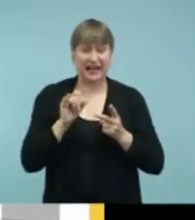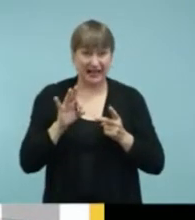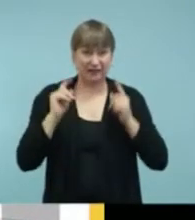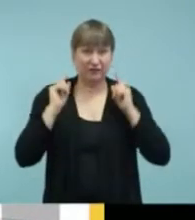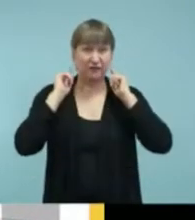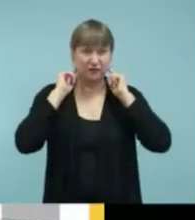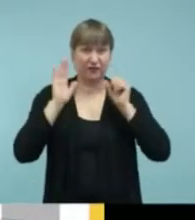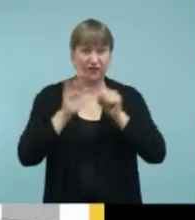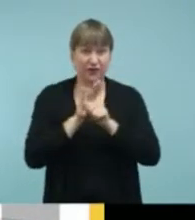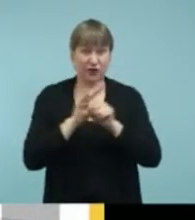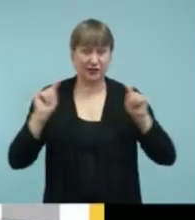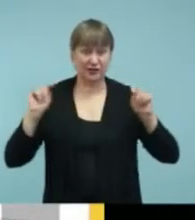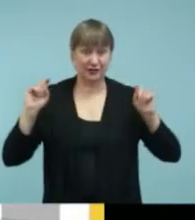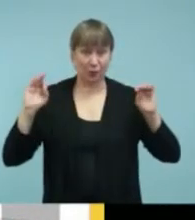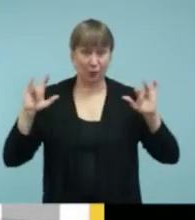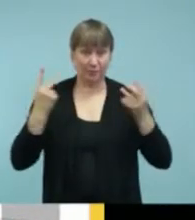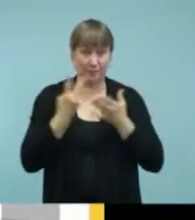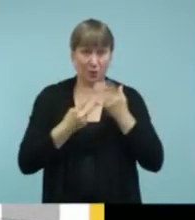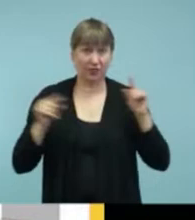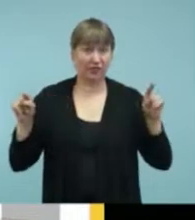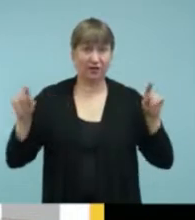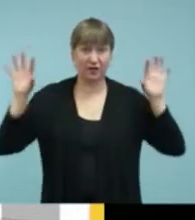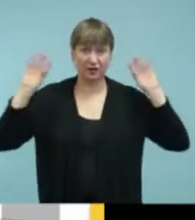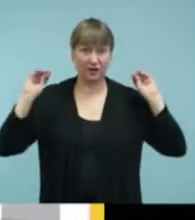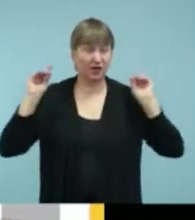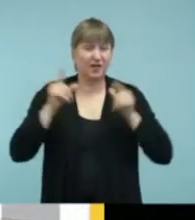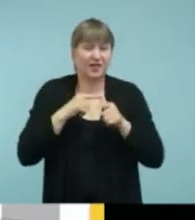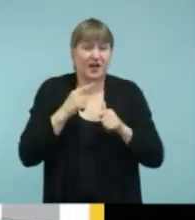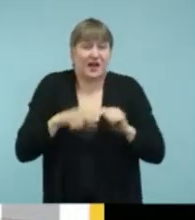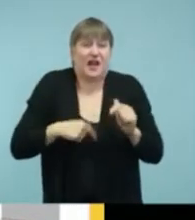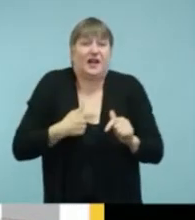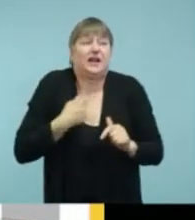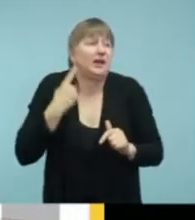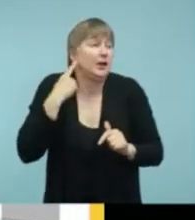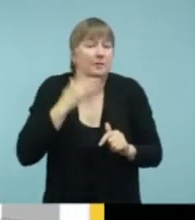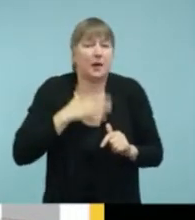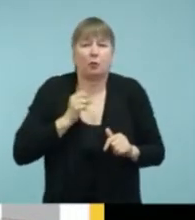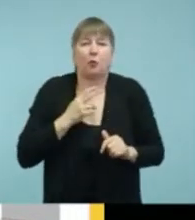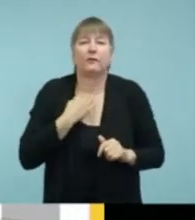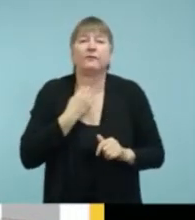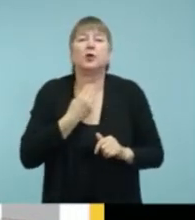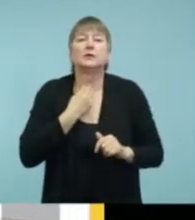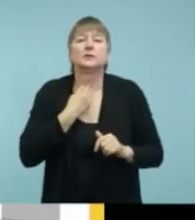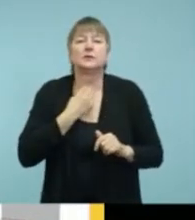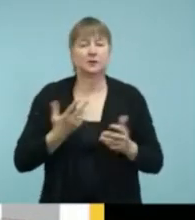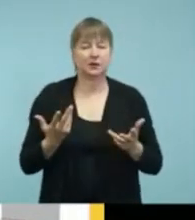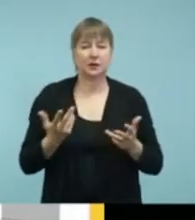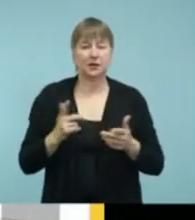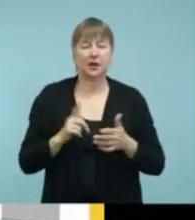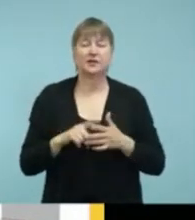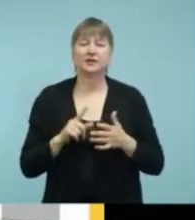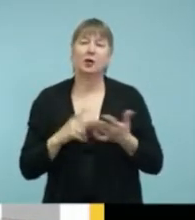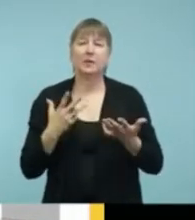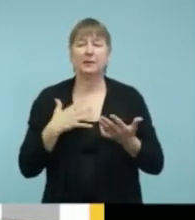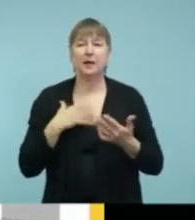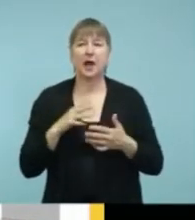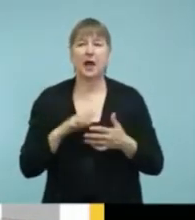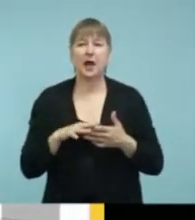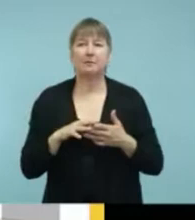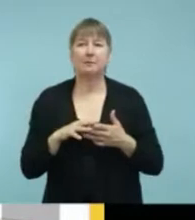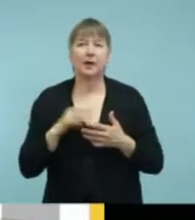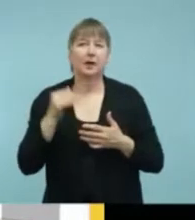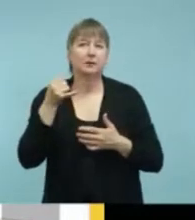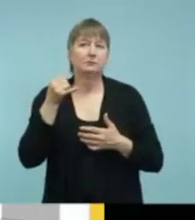processors, I would not be able to hear my voice. So, if I'm using the telecoil to talk on the phone, I would be,